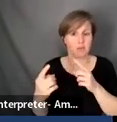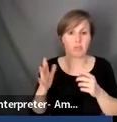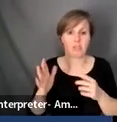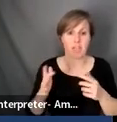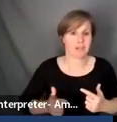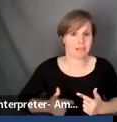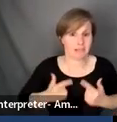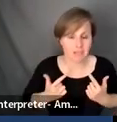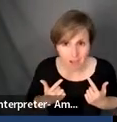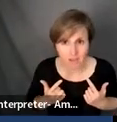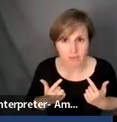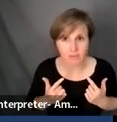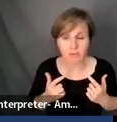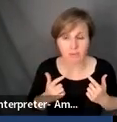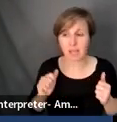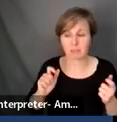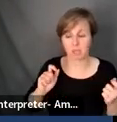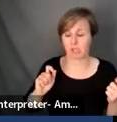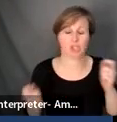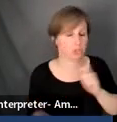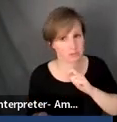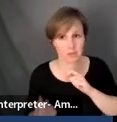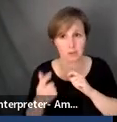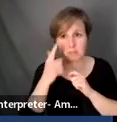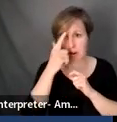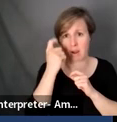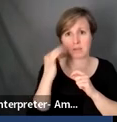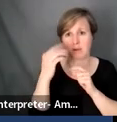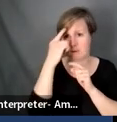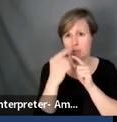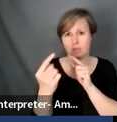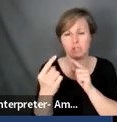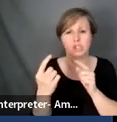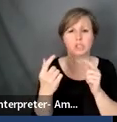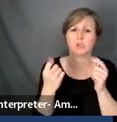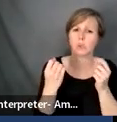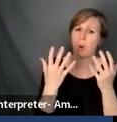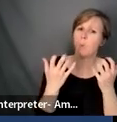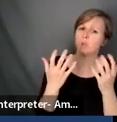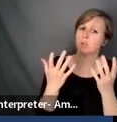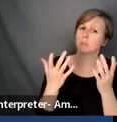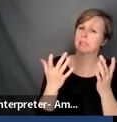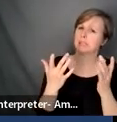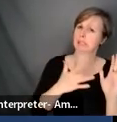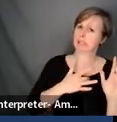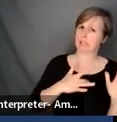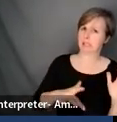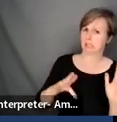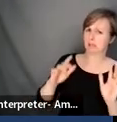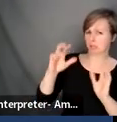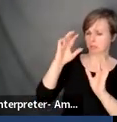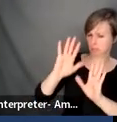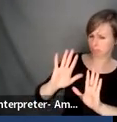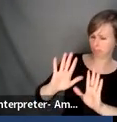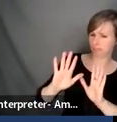be radically shifted based on opposition. And so I really want to be sensitive to that. And some of the kind of tools that I would say is,